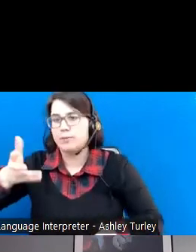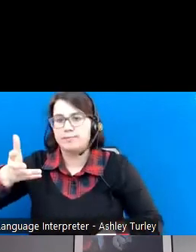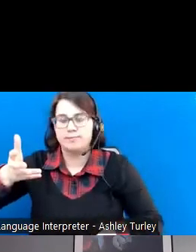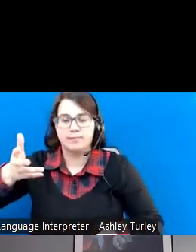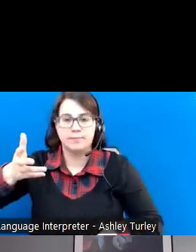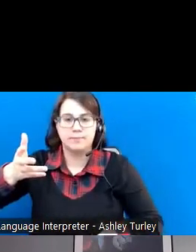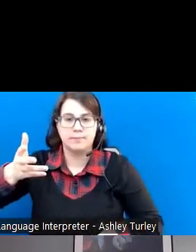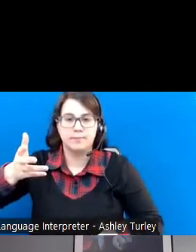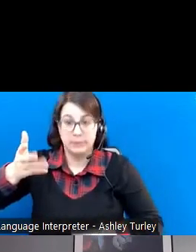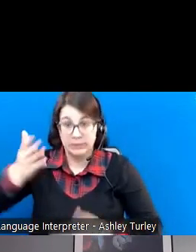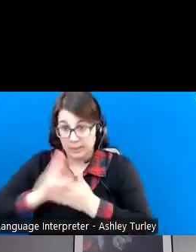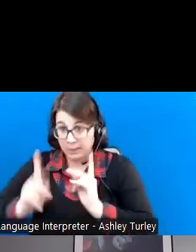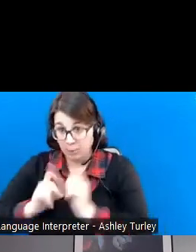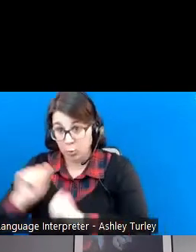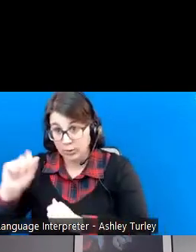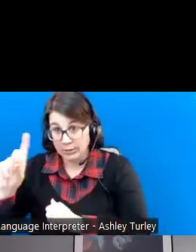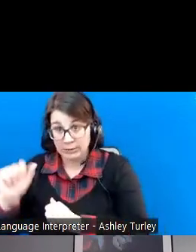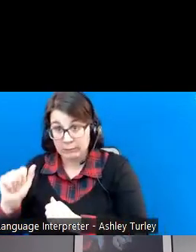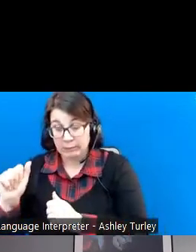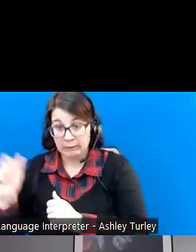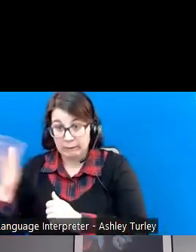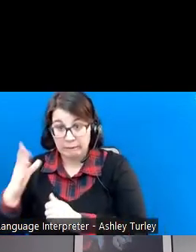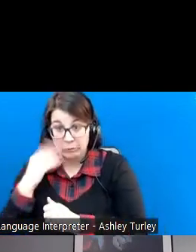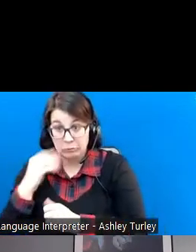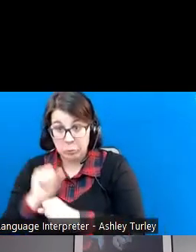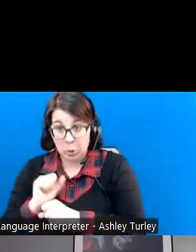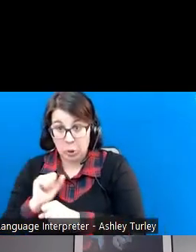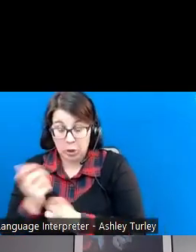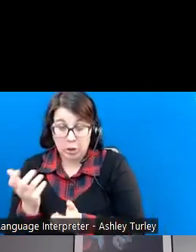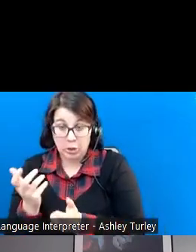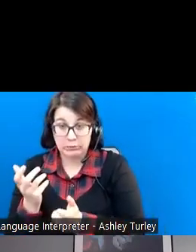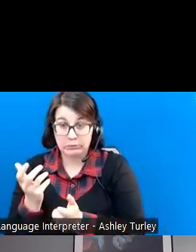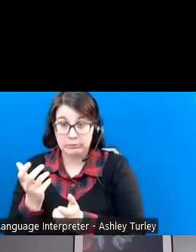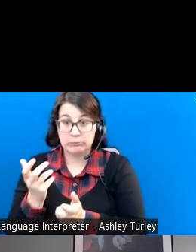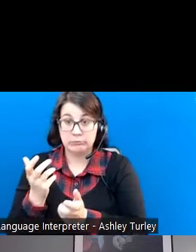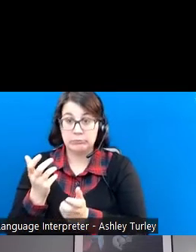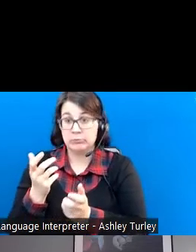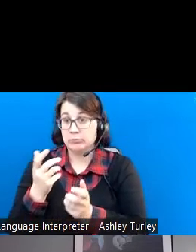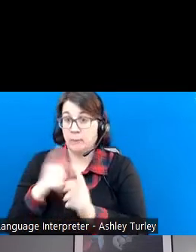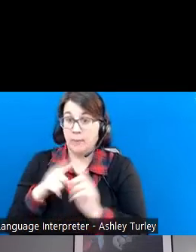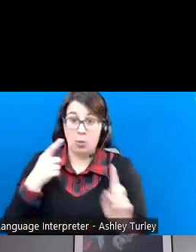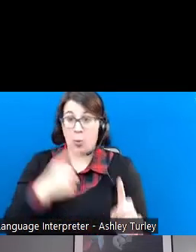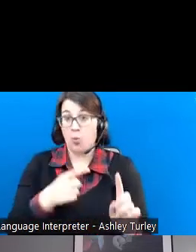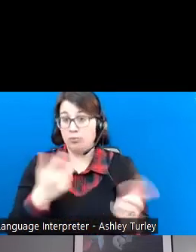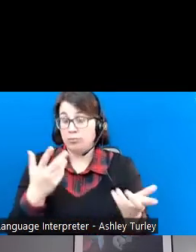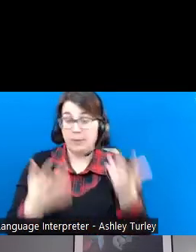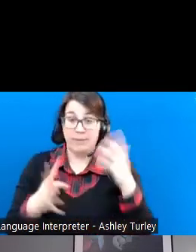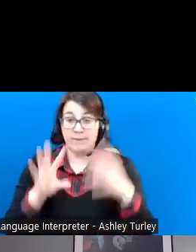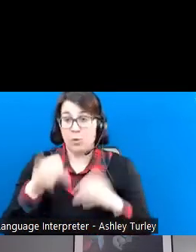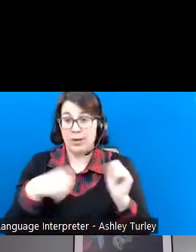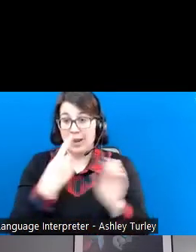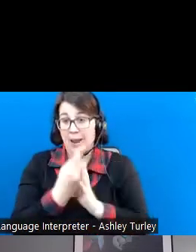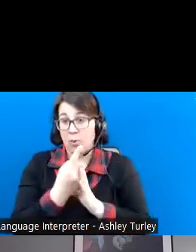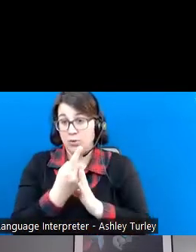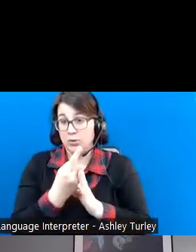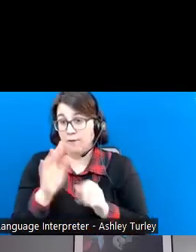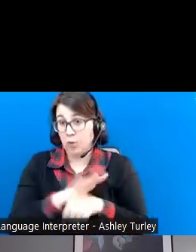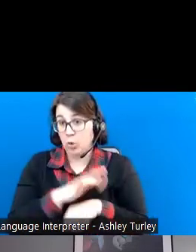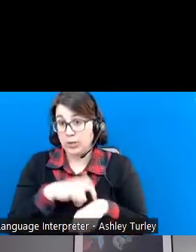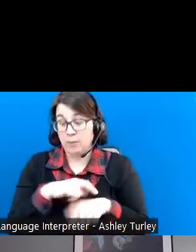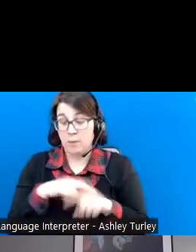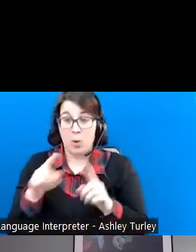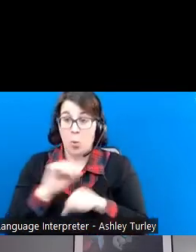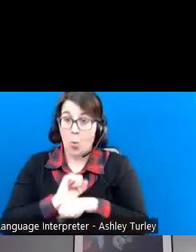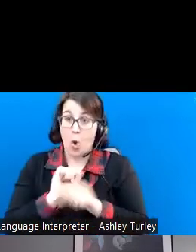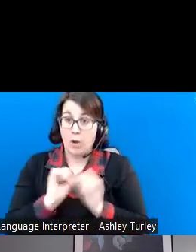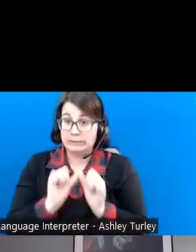You know, some people with disabilities haven't worked. And so the ultimate goal is to work 40 hours, maybe be full-time, but, you know, work stamina might be